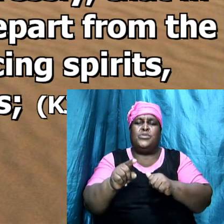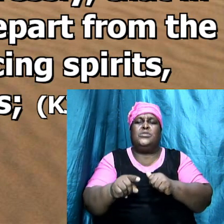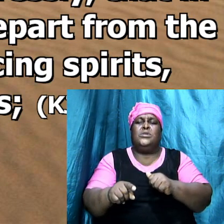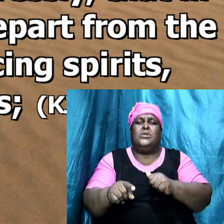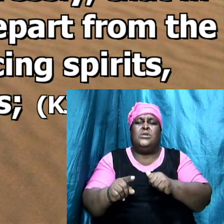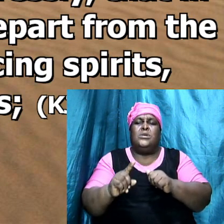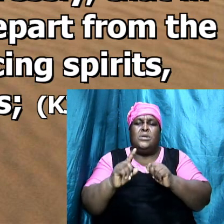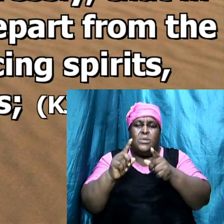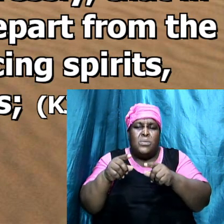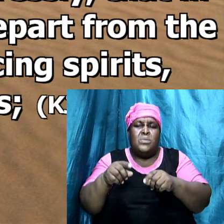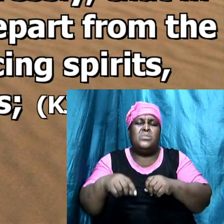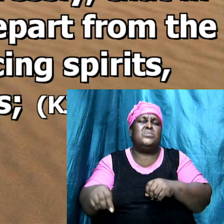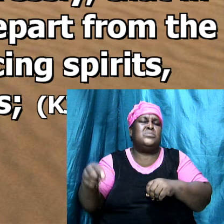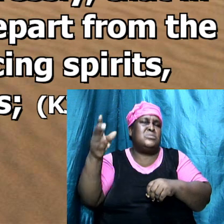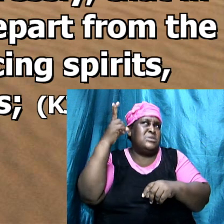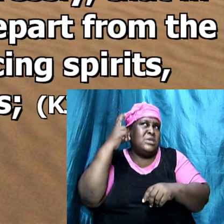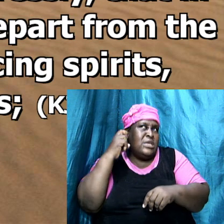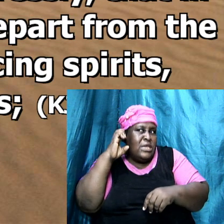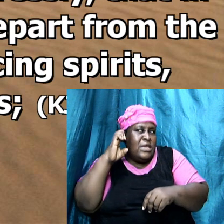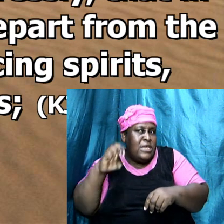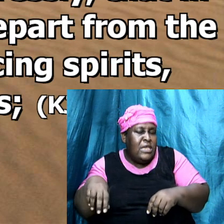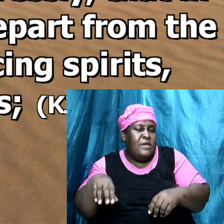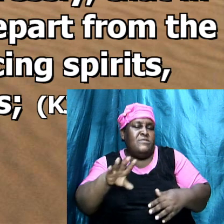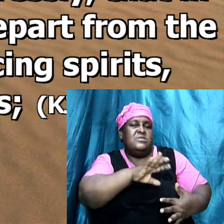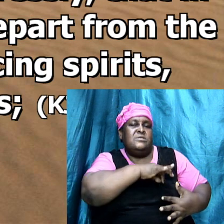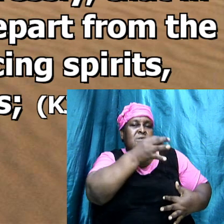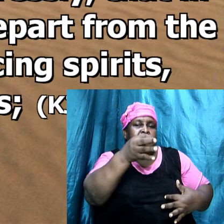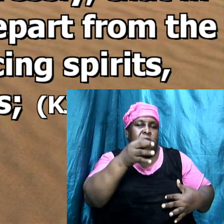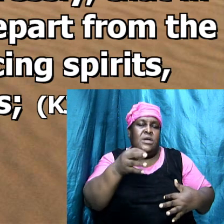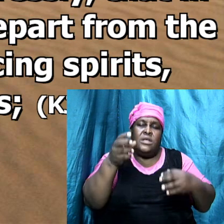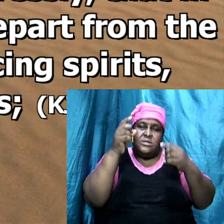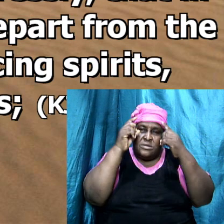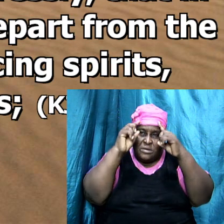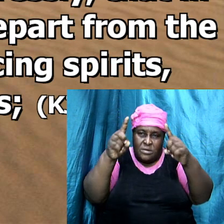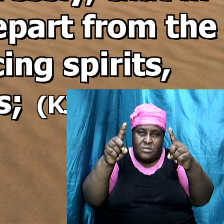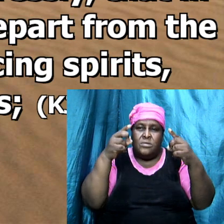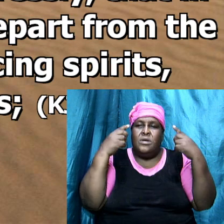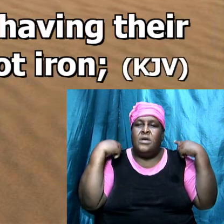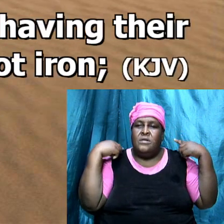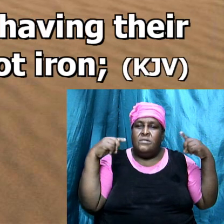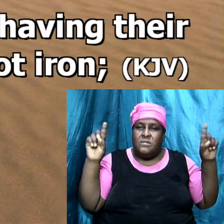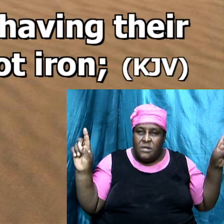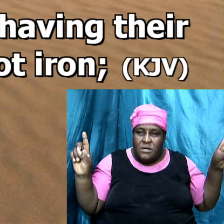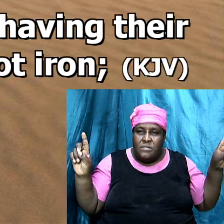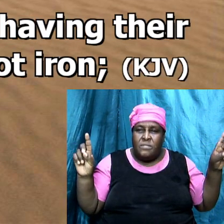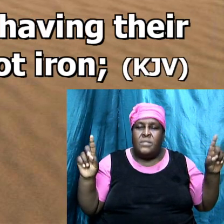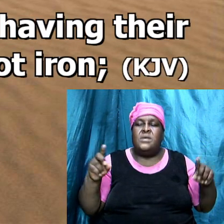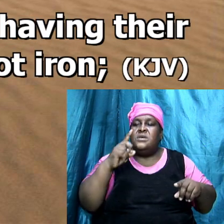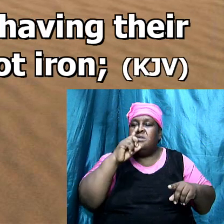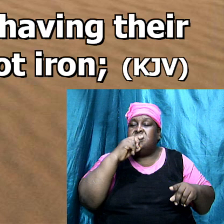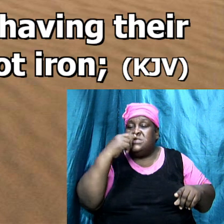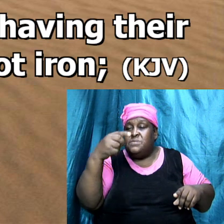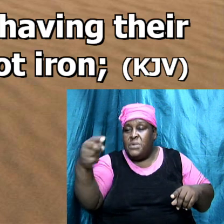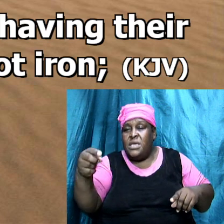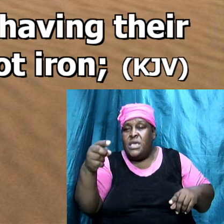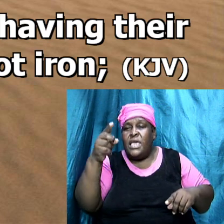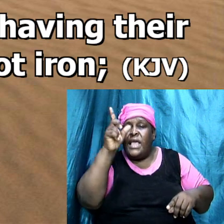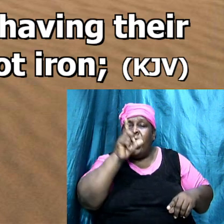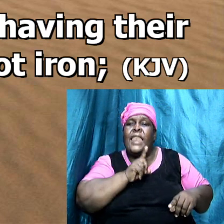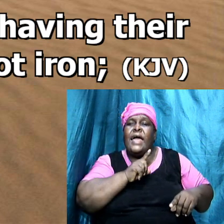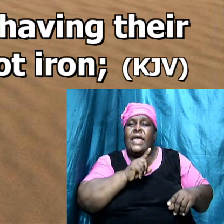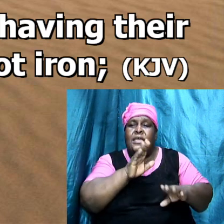seducing spirits and doctrines of devils, speaking lies in